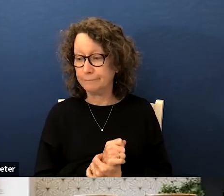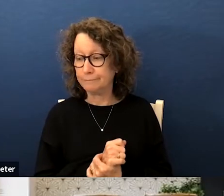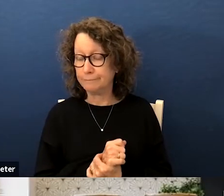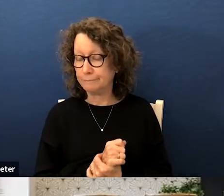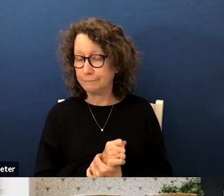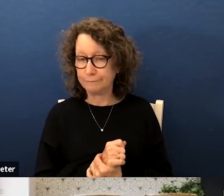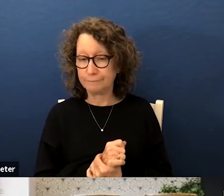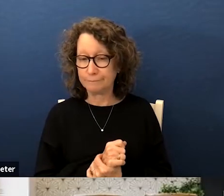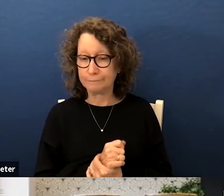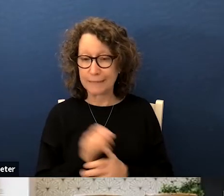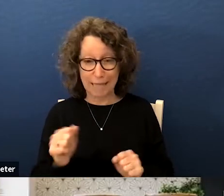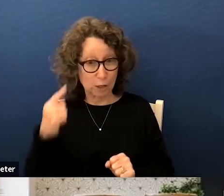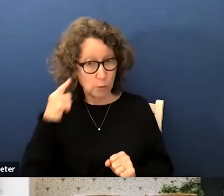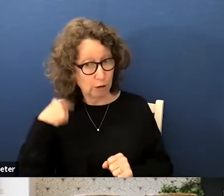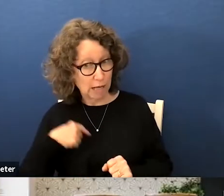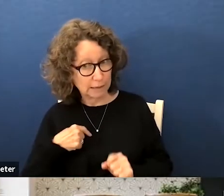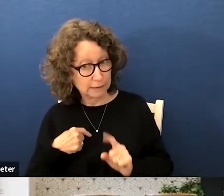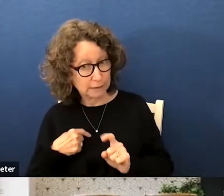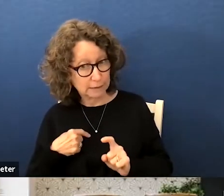brian can you hear us